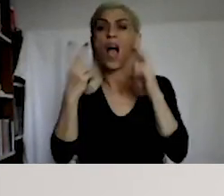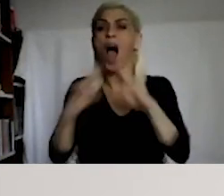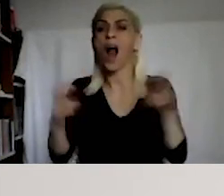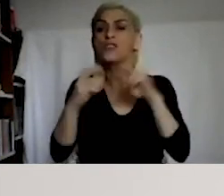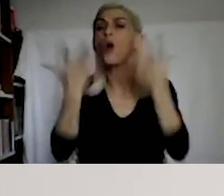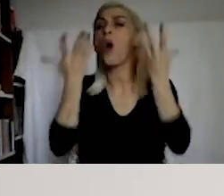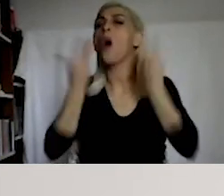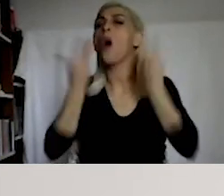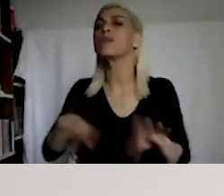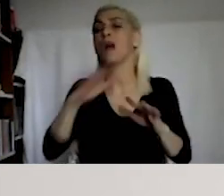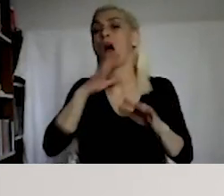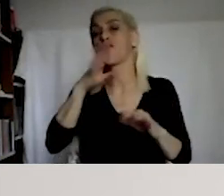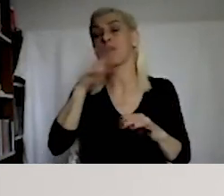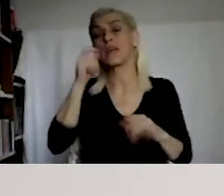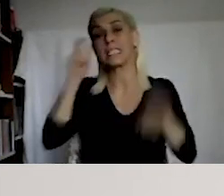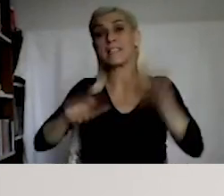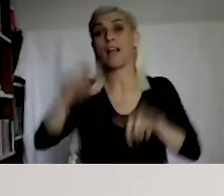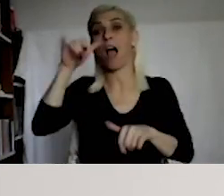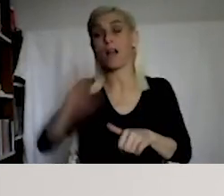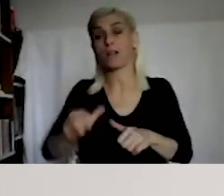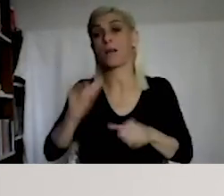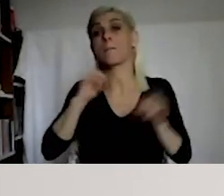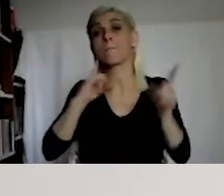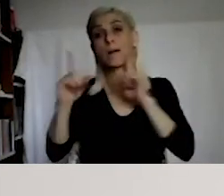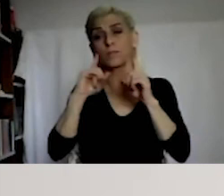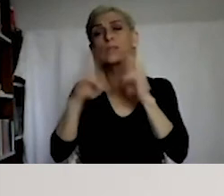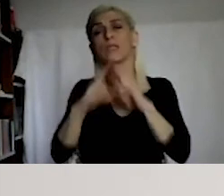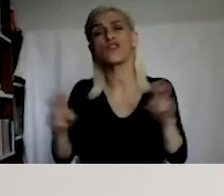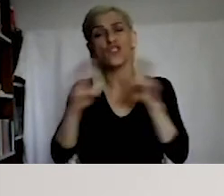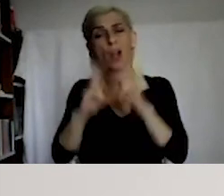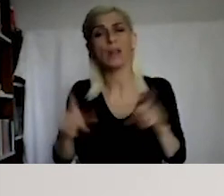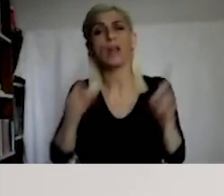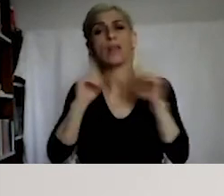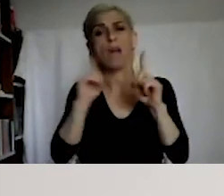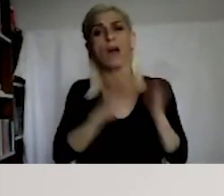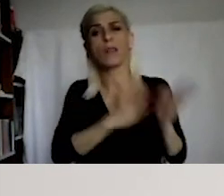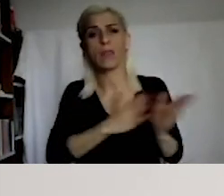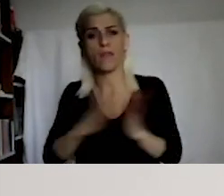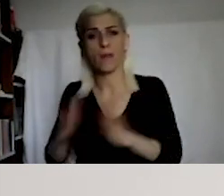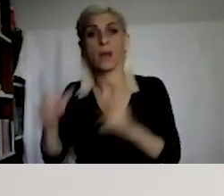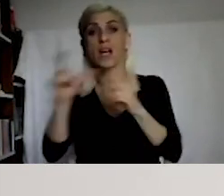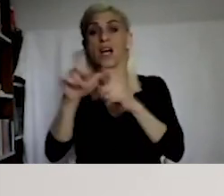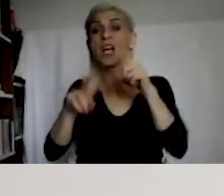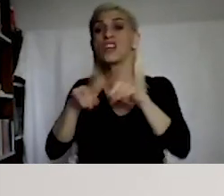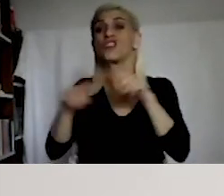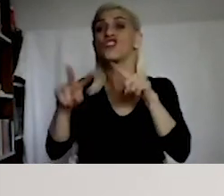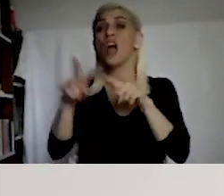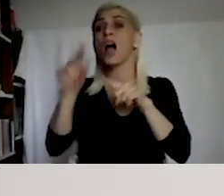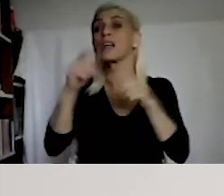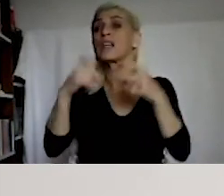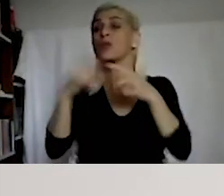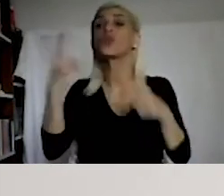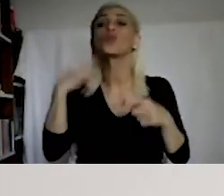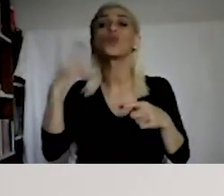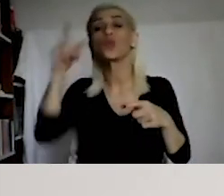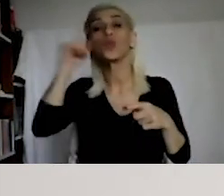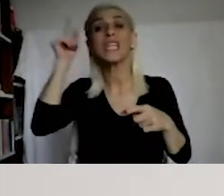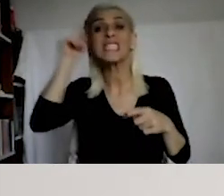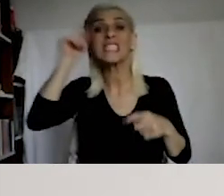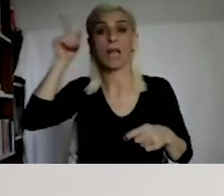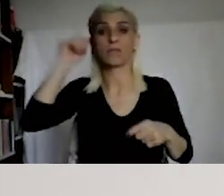investigation. There is a Shakir Greece case. It is also similar.